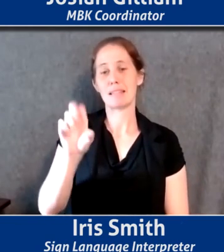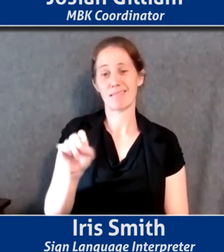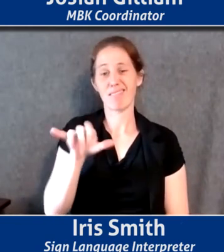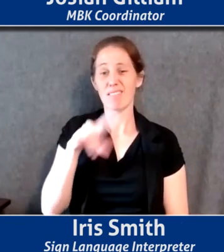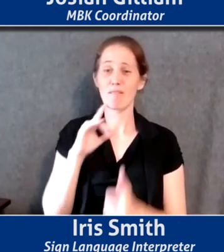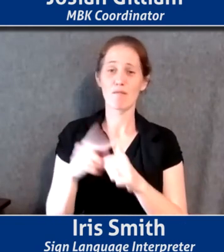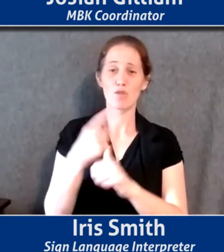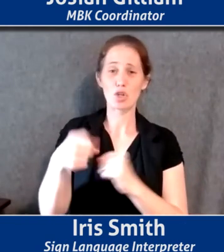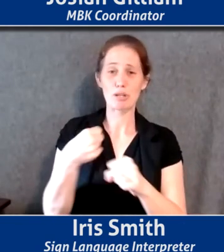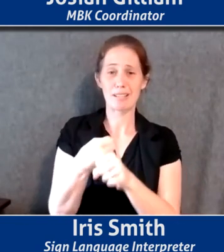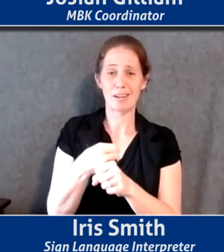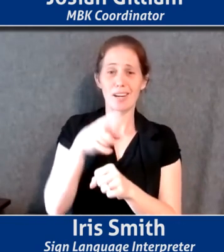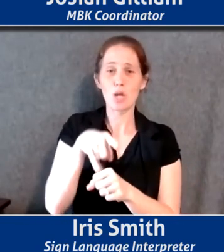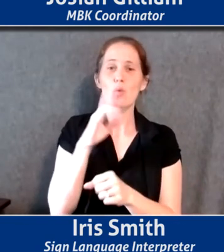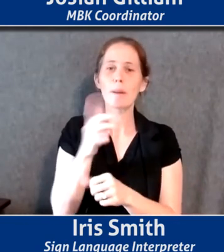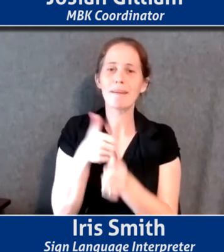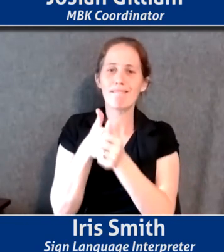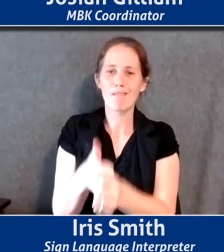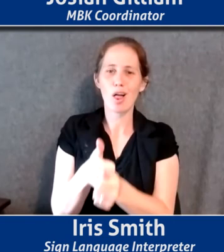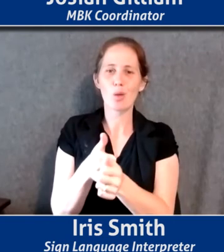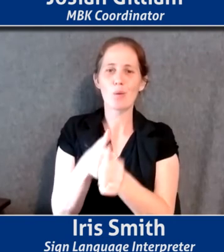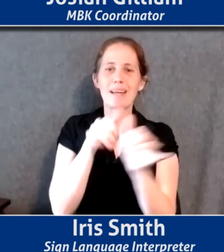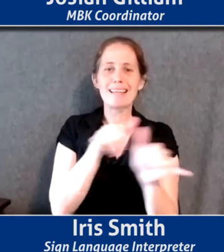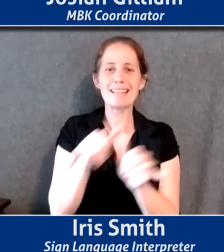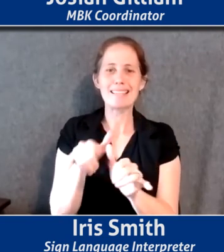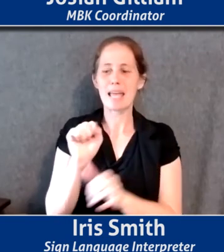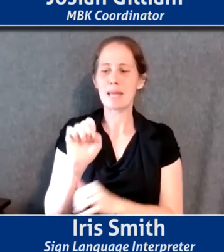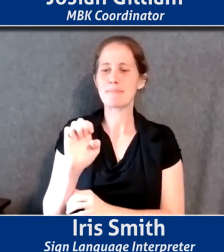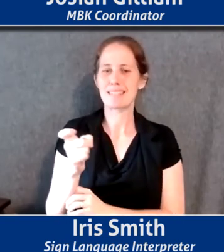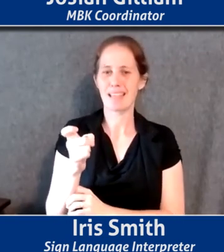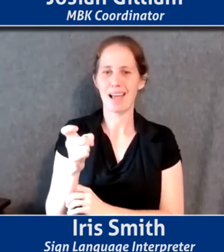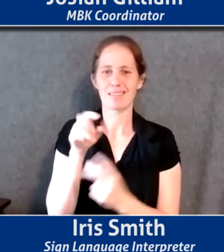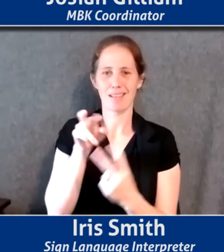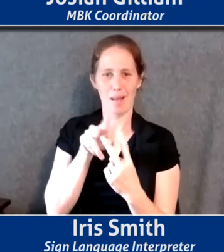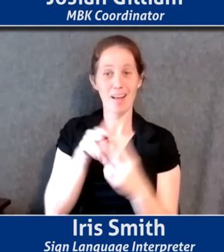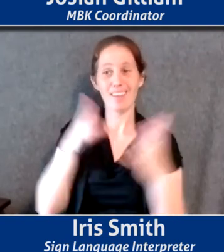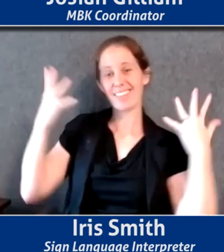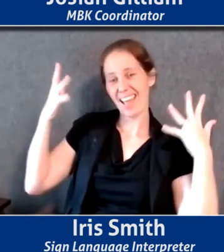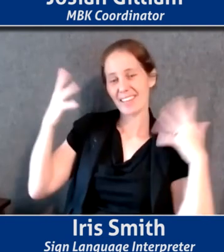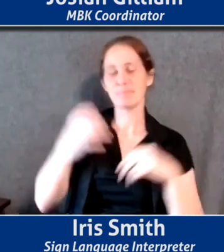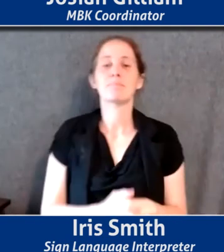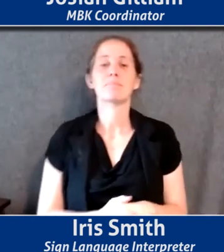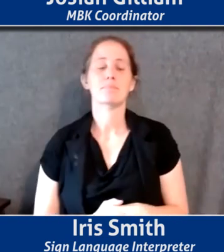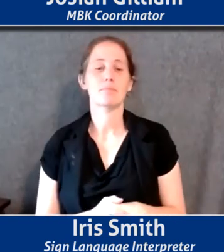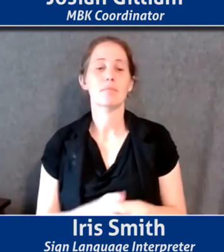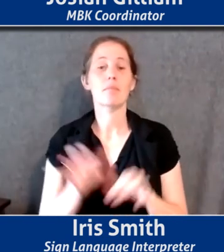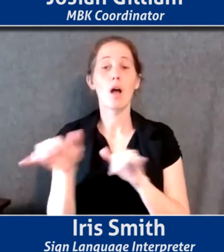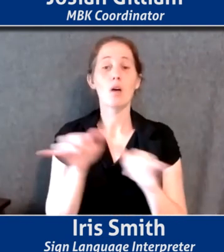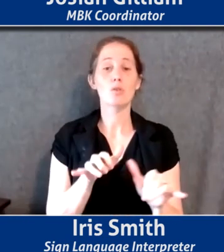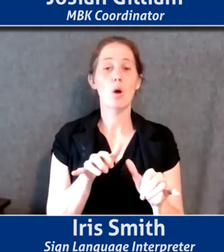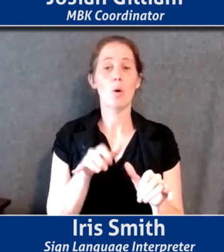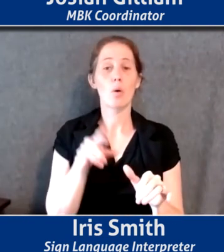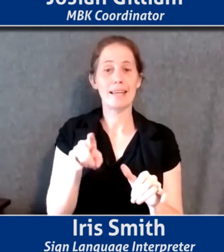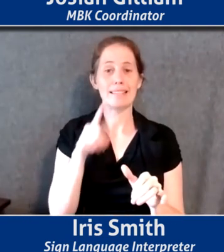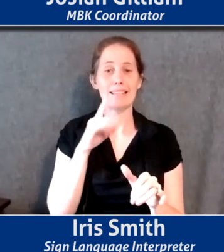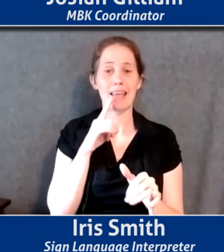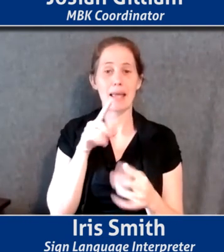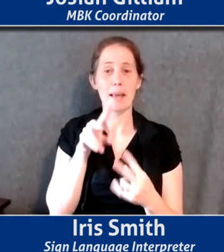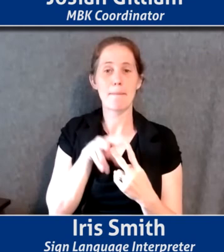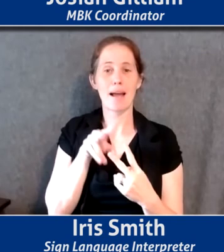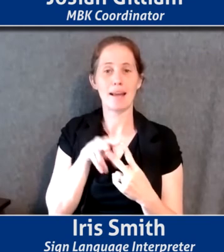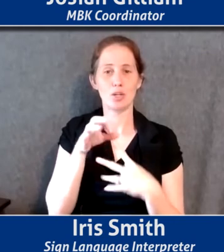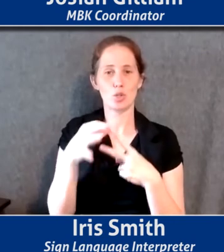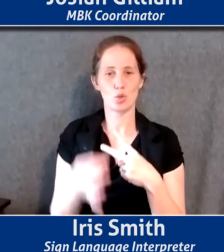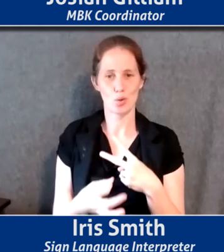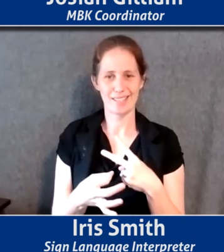be actually tracking same sex couples. Um, and also it is a, um, it is a binary choice in terms